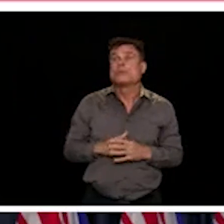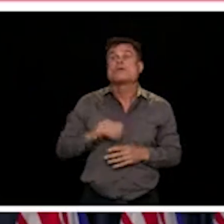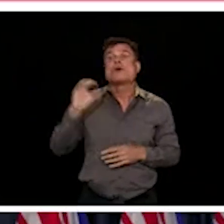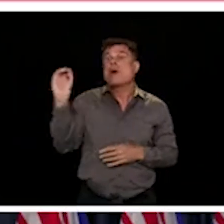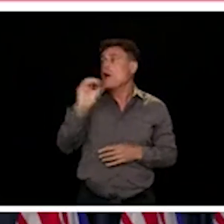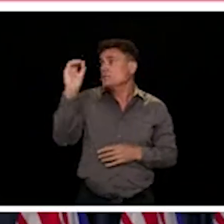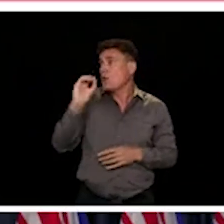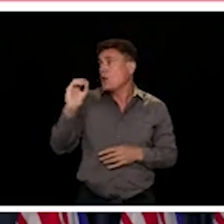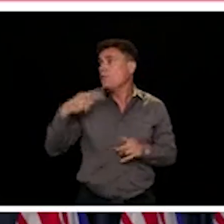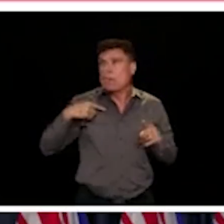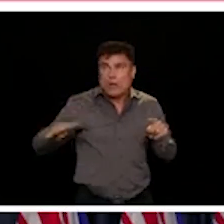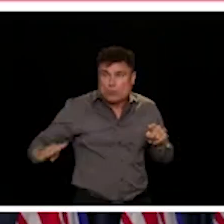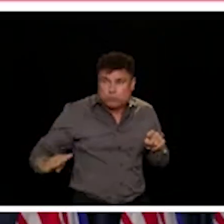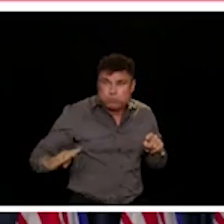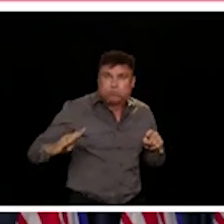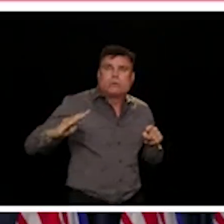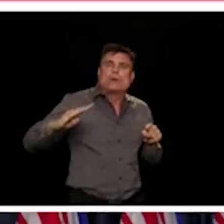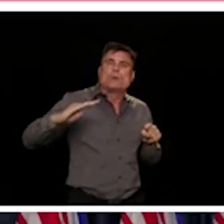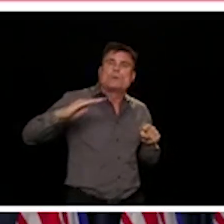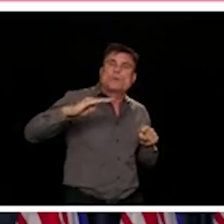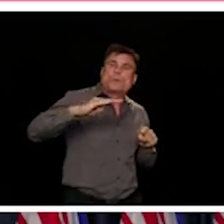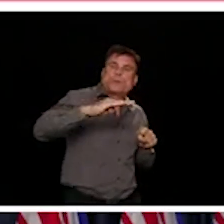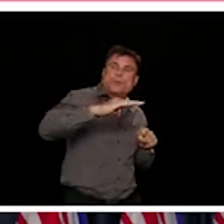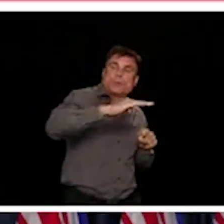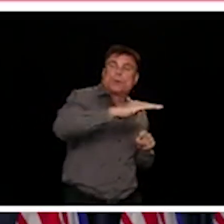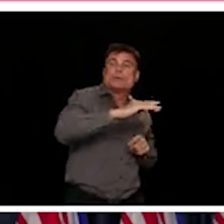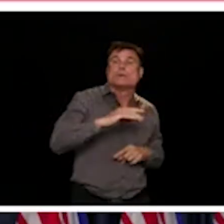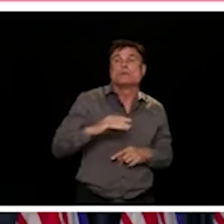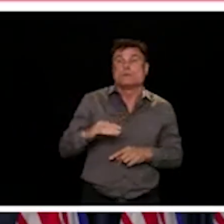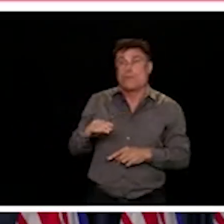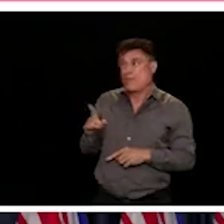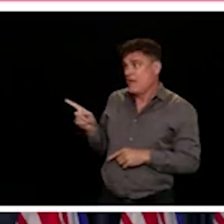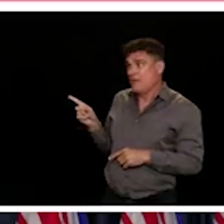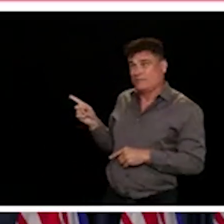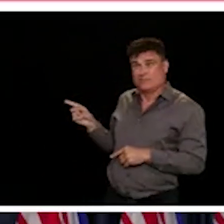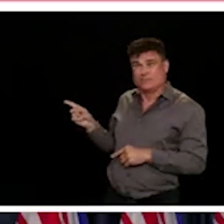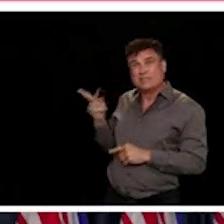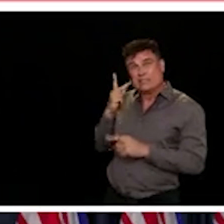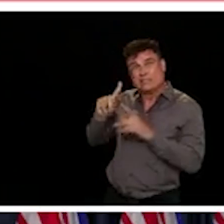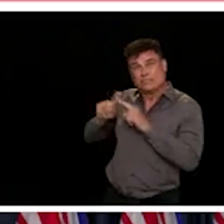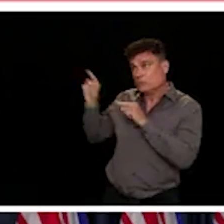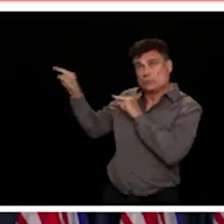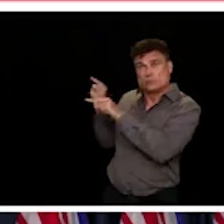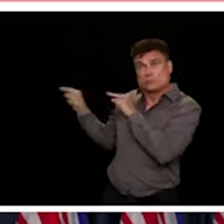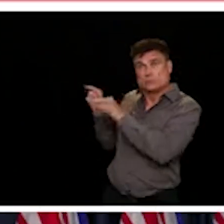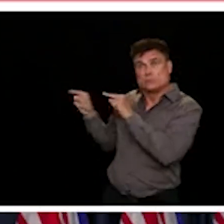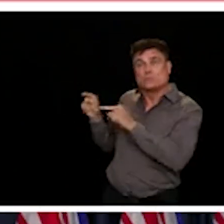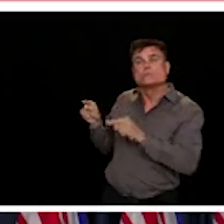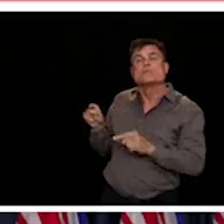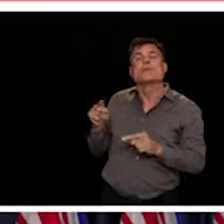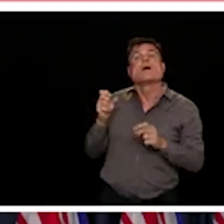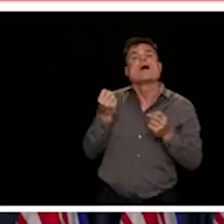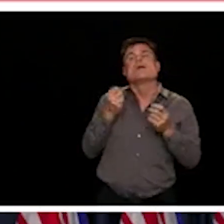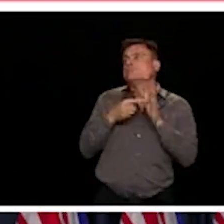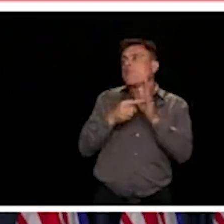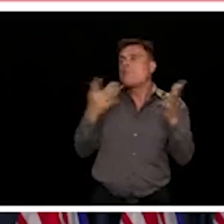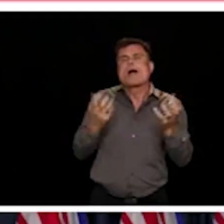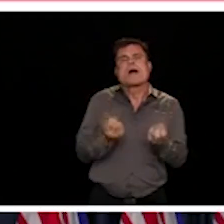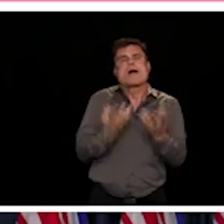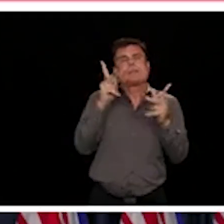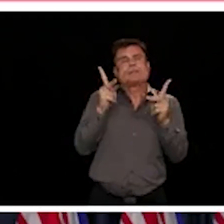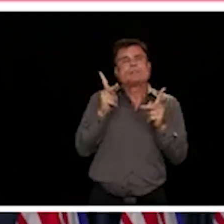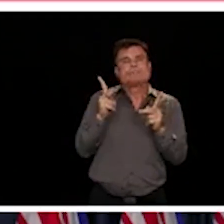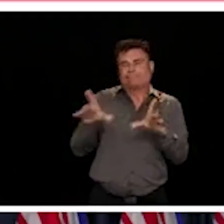our death rate comparison. And compared to other countries, we can see that BC remains quite low,